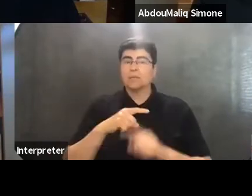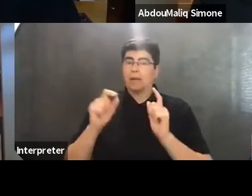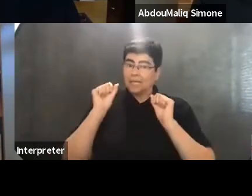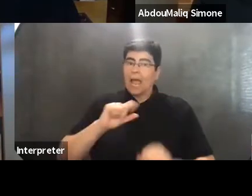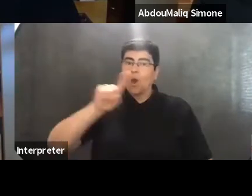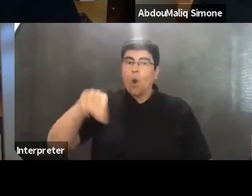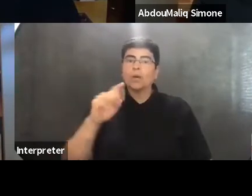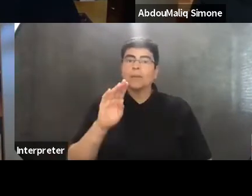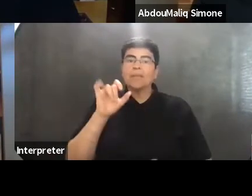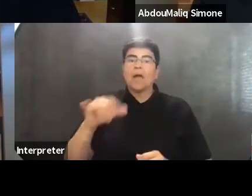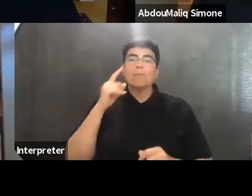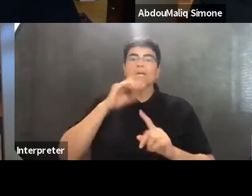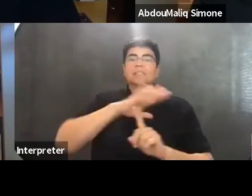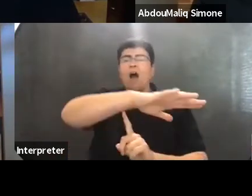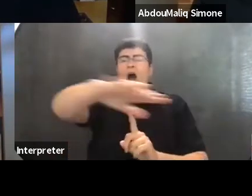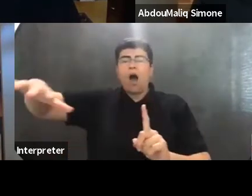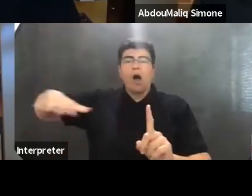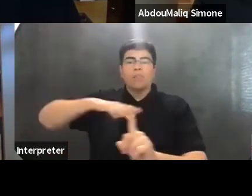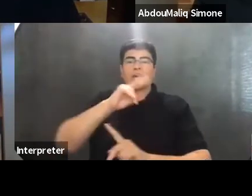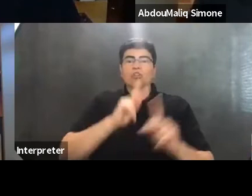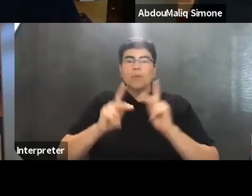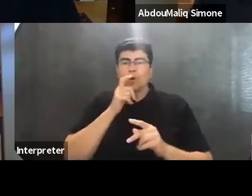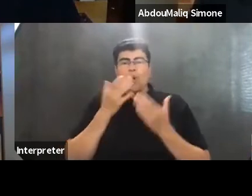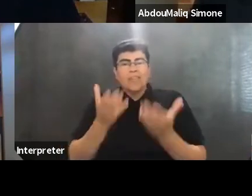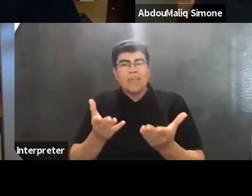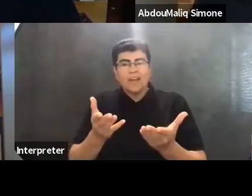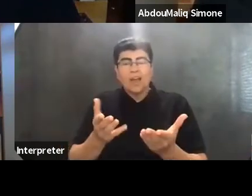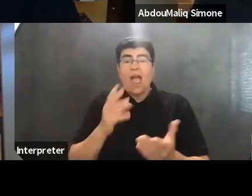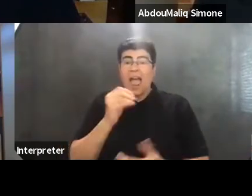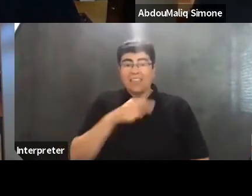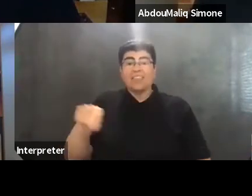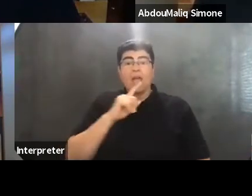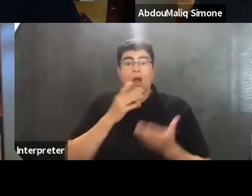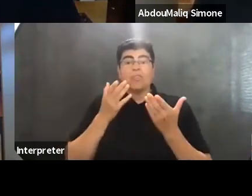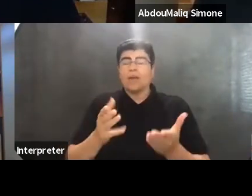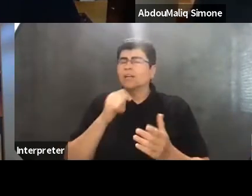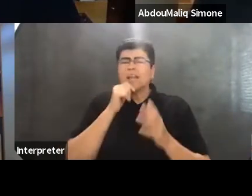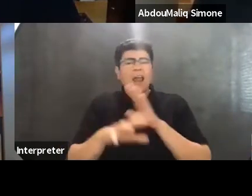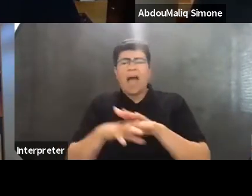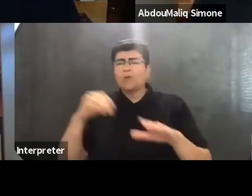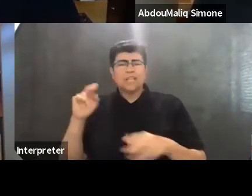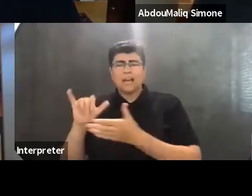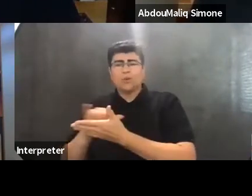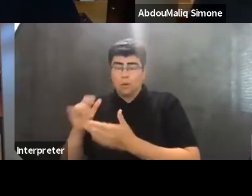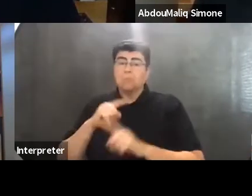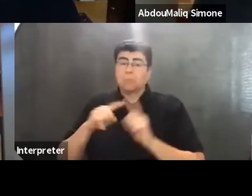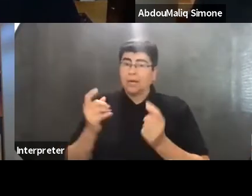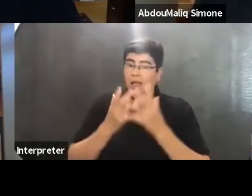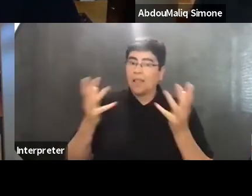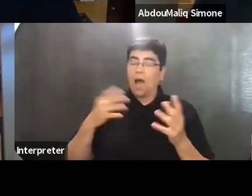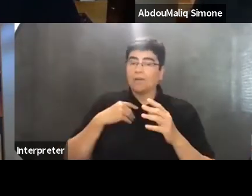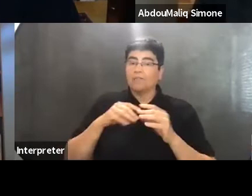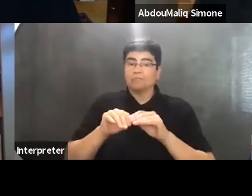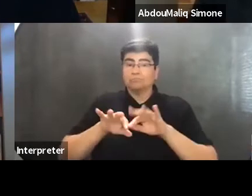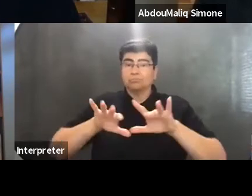that because of all of the other people who are there and they're there, they're not outside of New York, although there's been a lot of outward